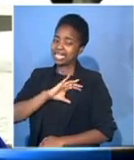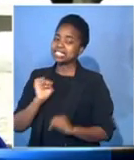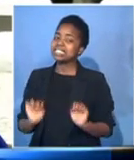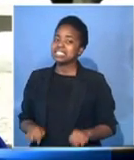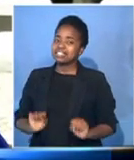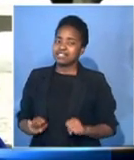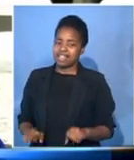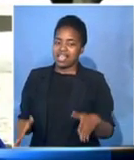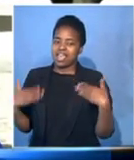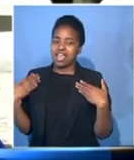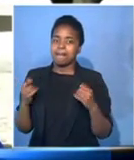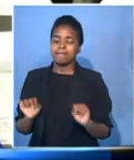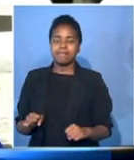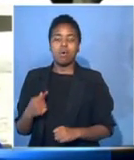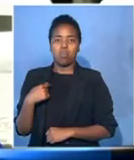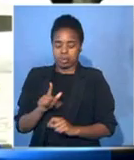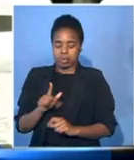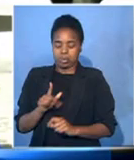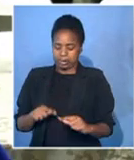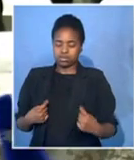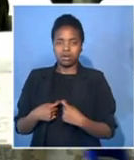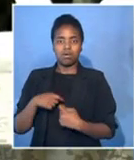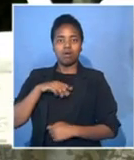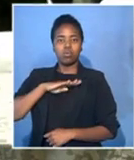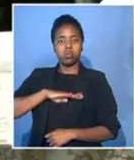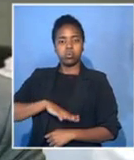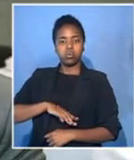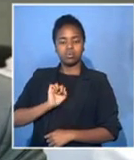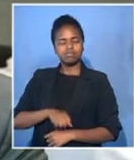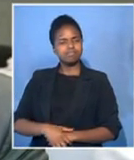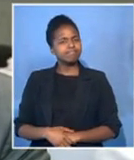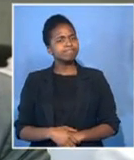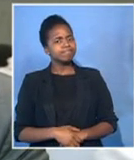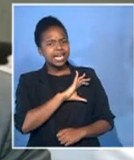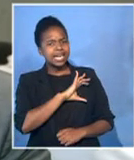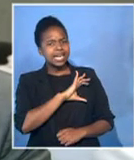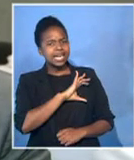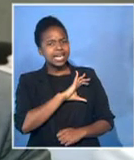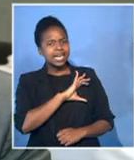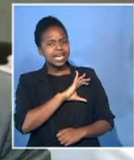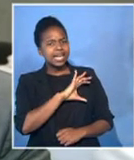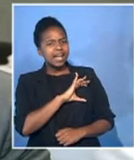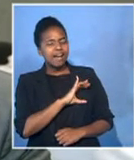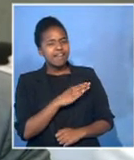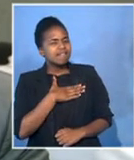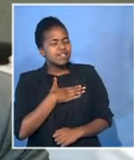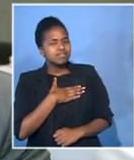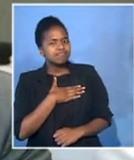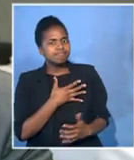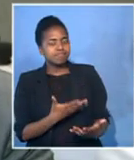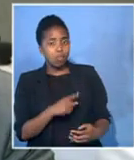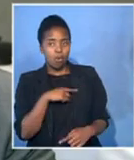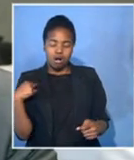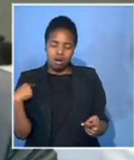I must say we are also relieved in the team, yes. But what was the sense among your clients after